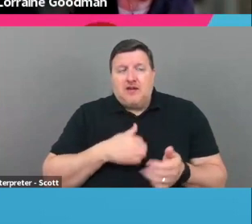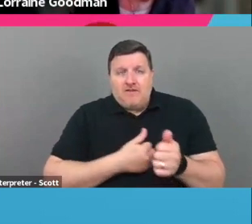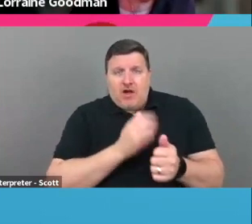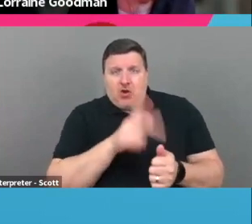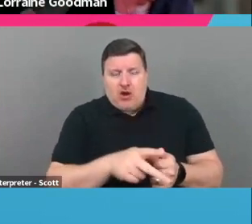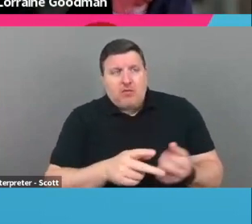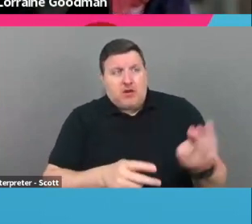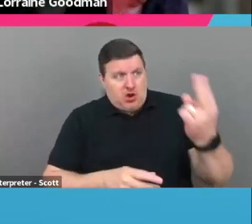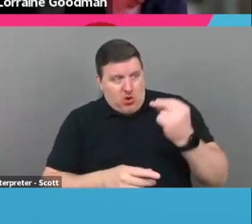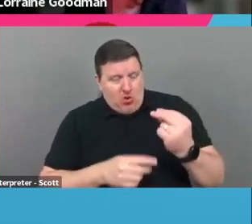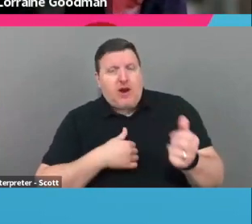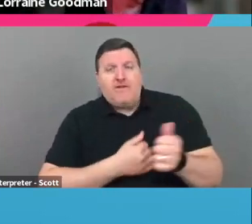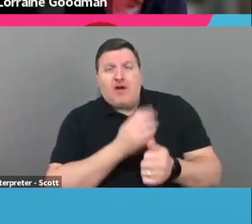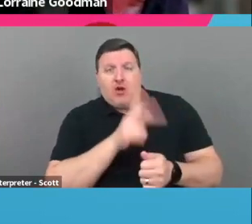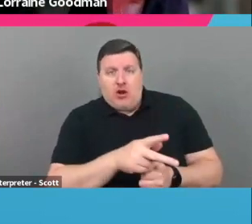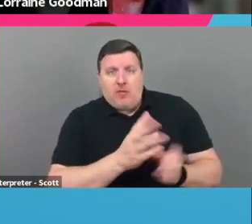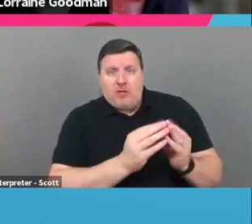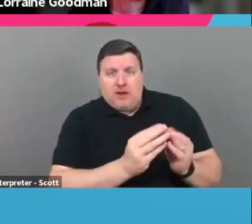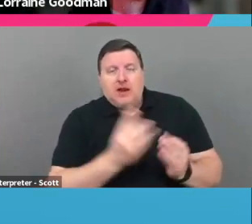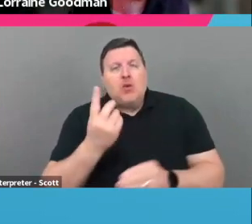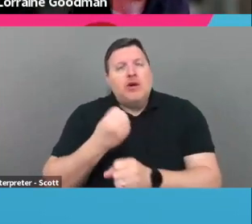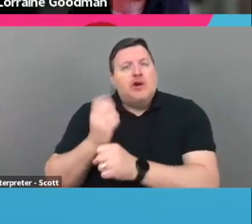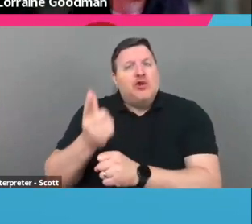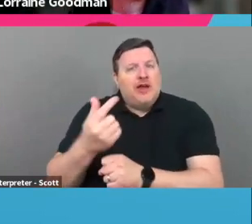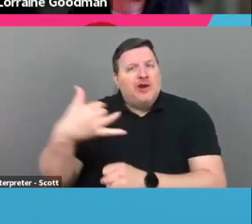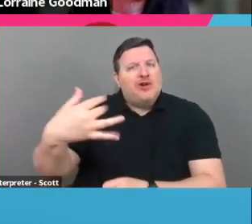meeting. And then a year later, got a yes.